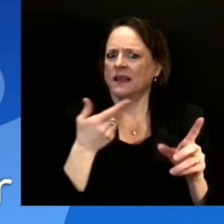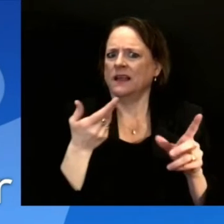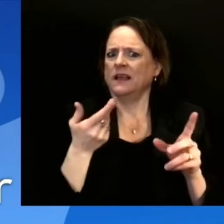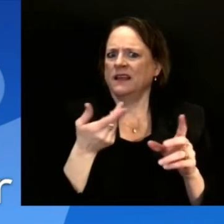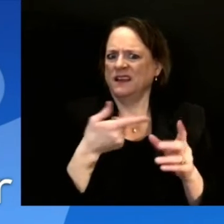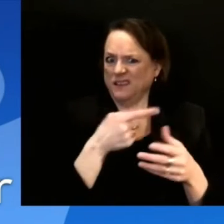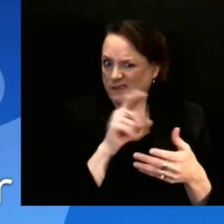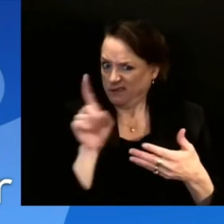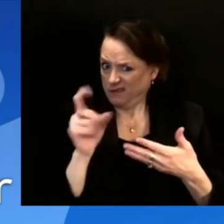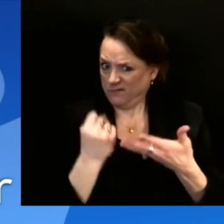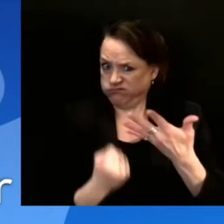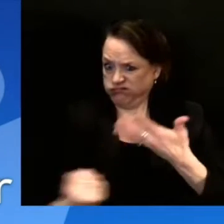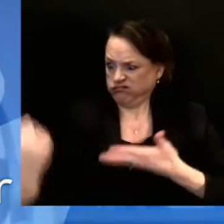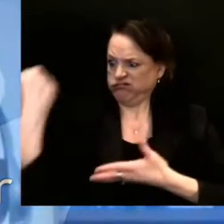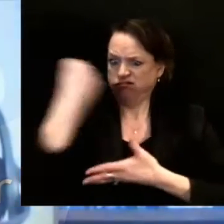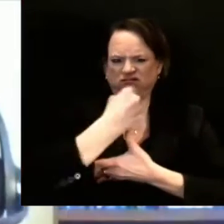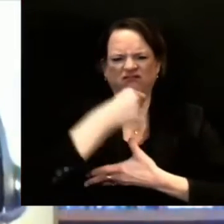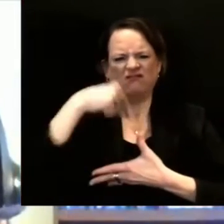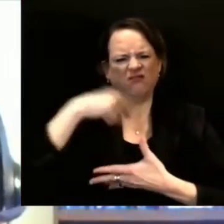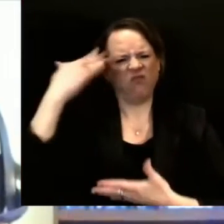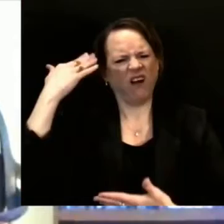Dr. Schauer, would you like to talk about that?